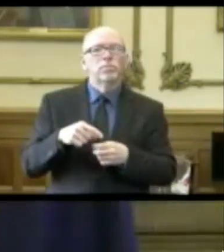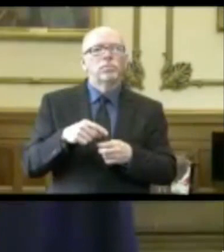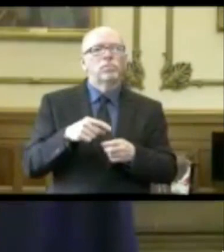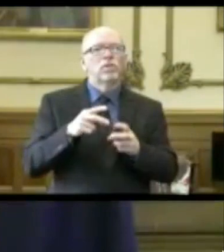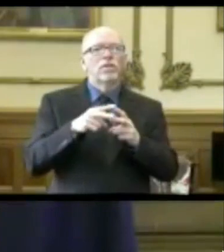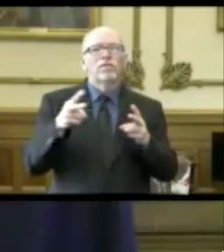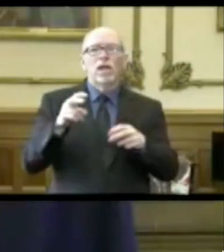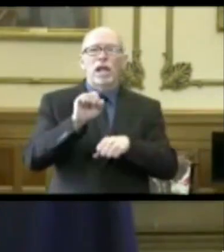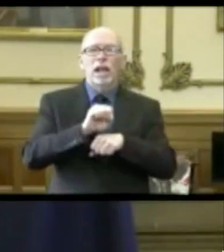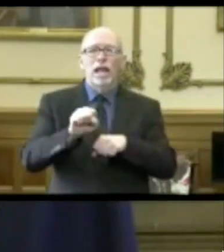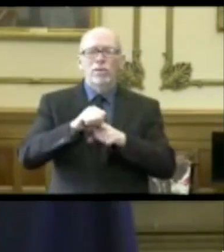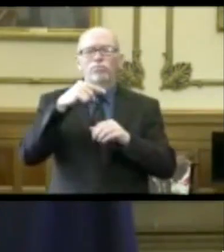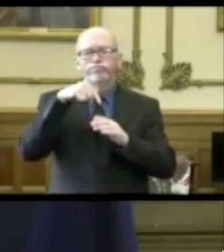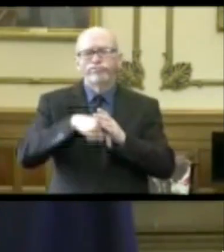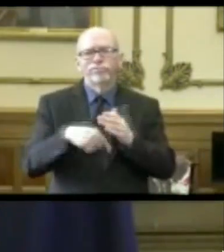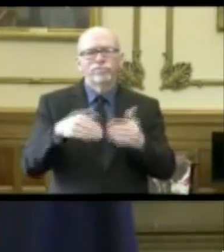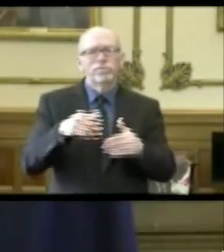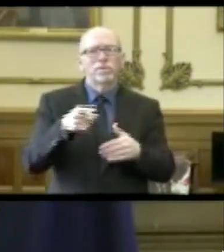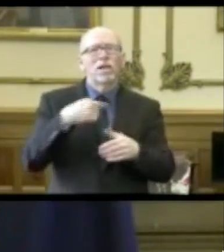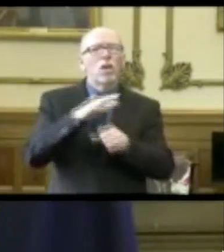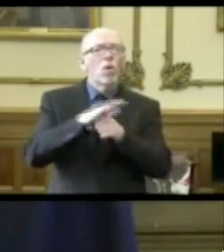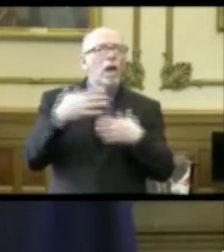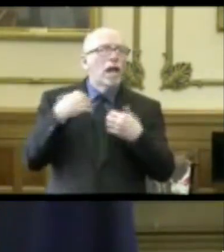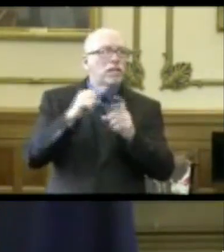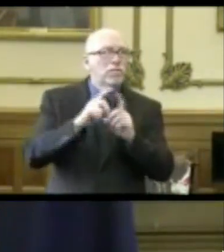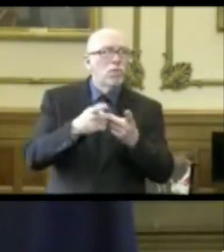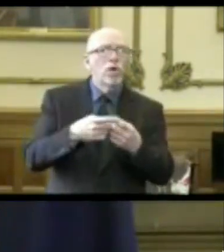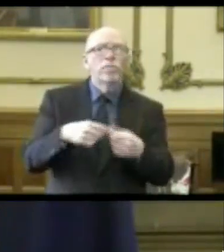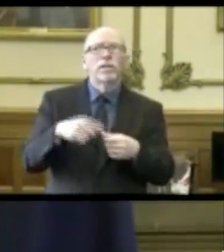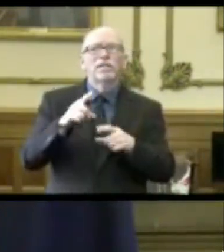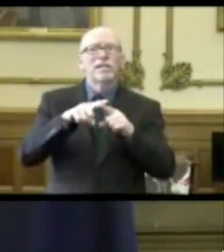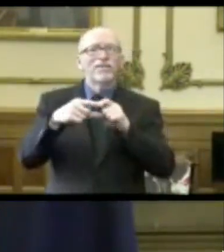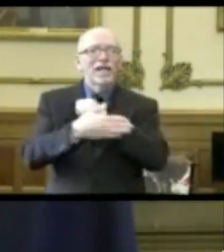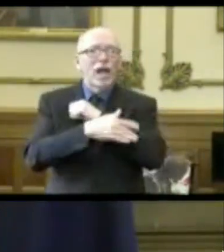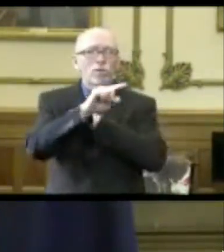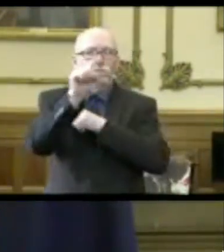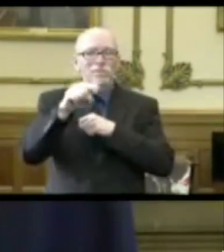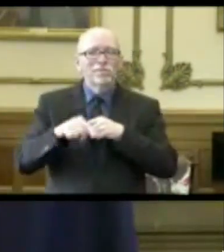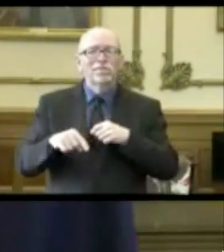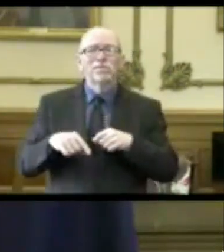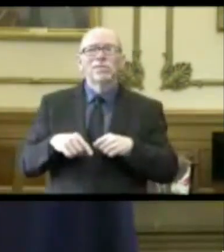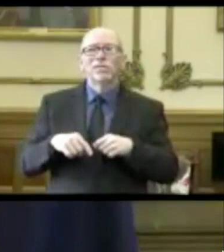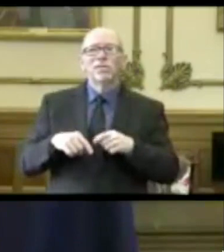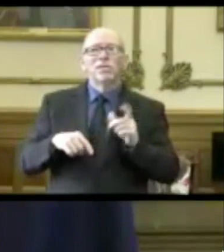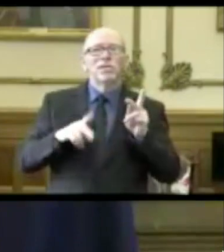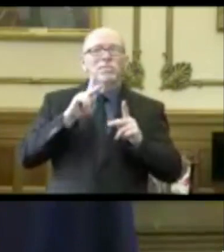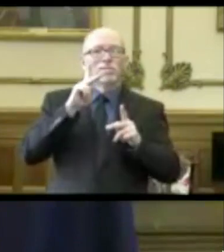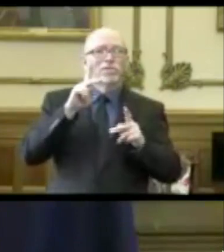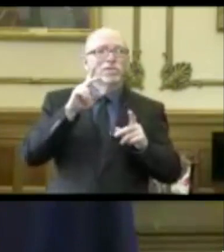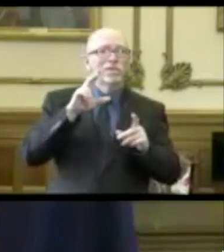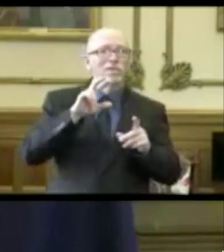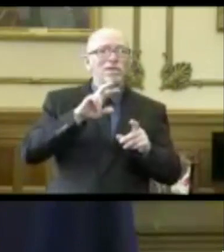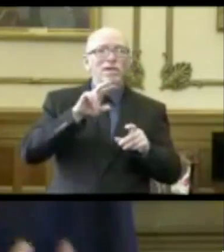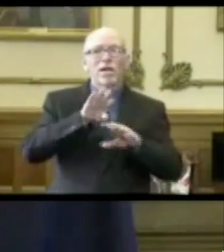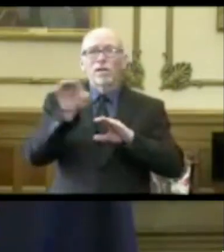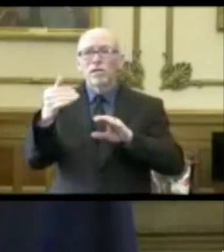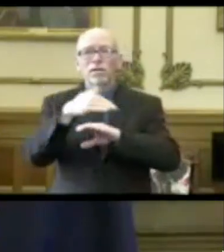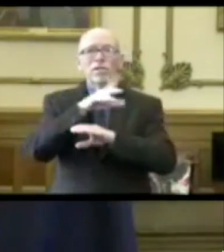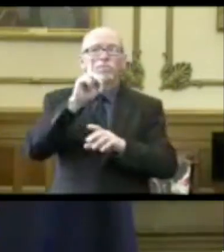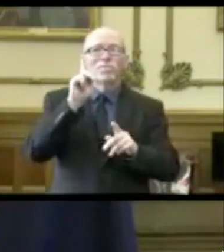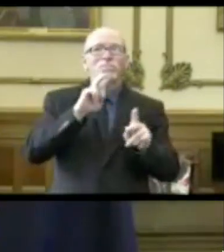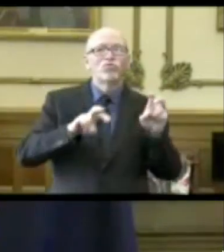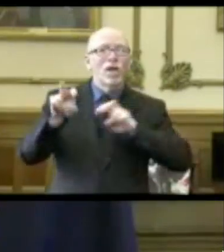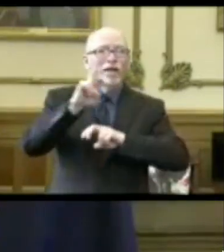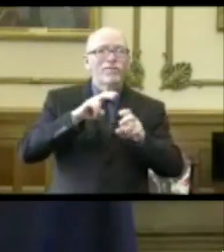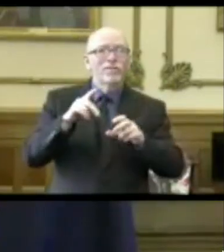labor intensive. Obviously, we've got these local health departments in all the different counties but people are traveling inside and outside of counties, traveling all over the